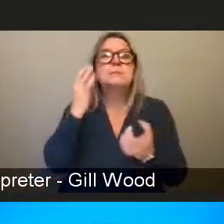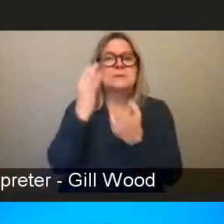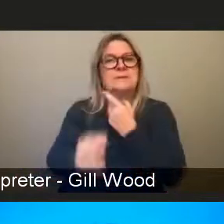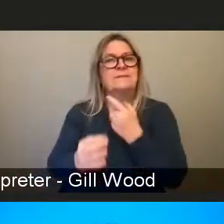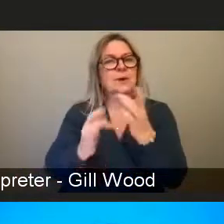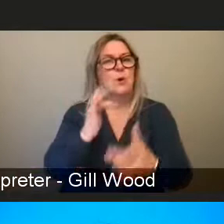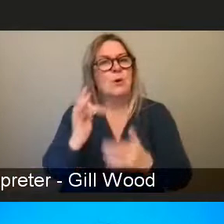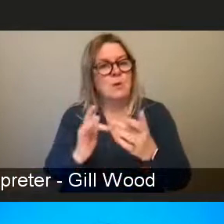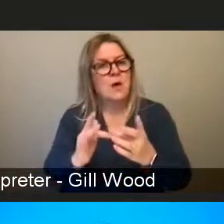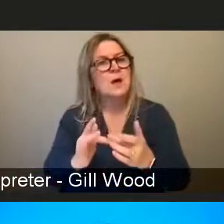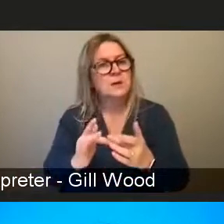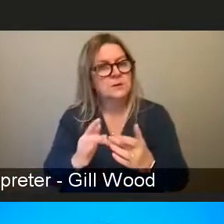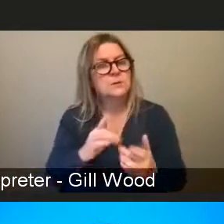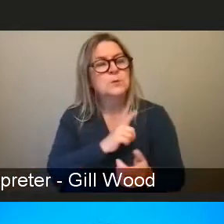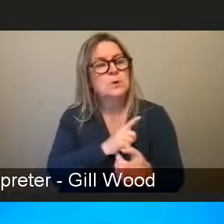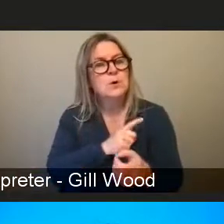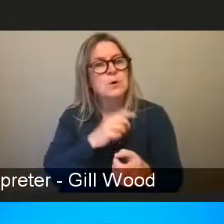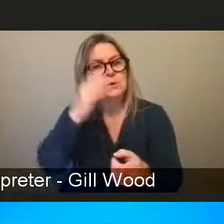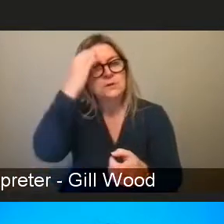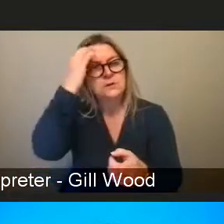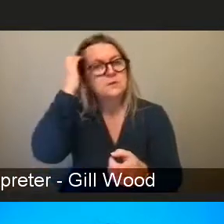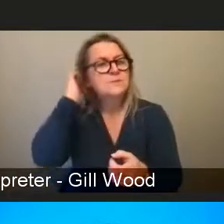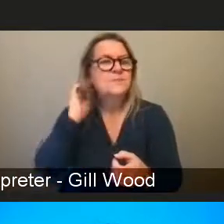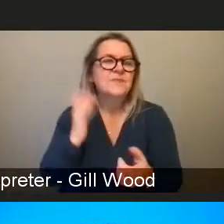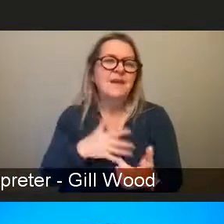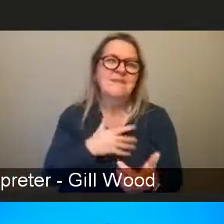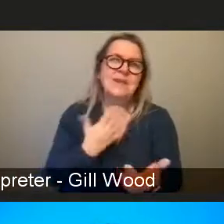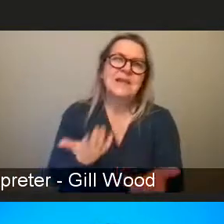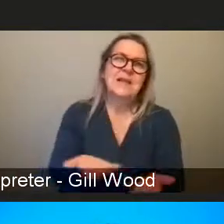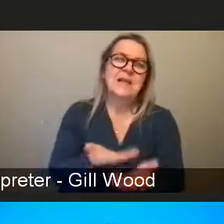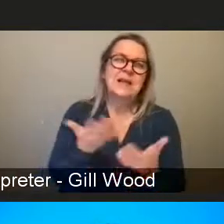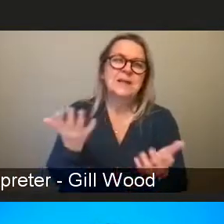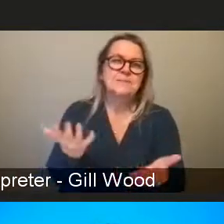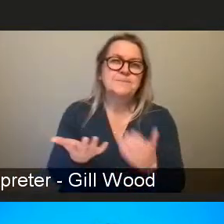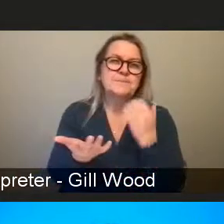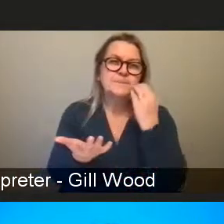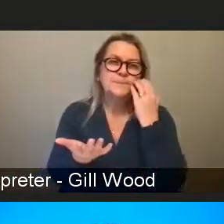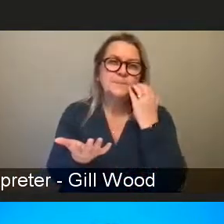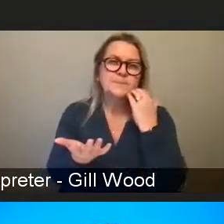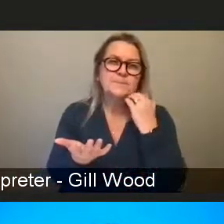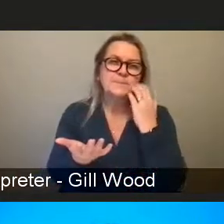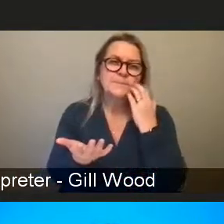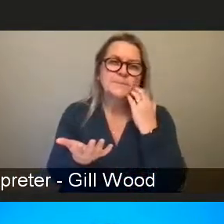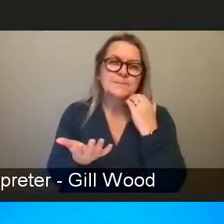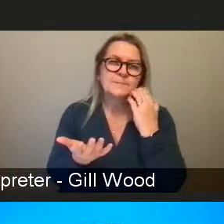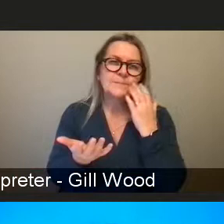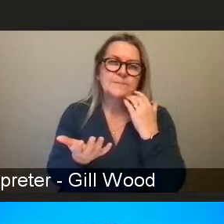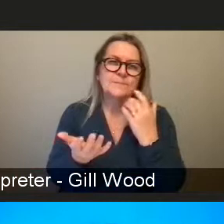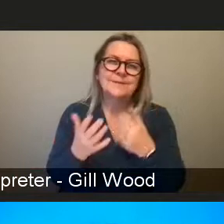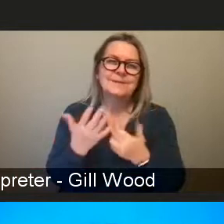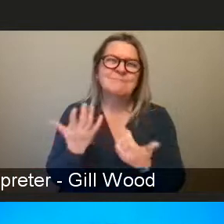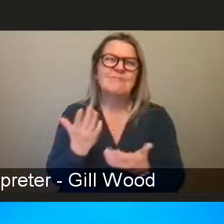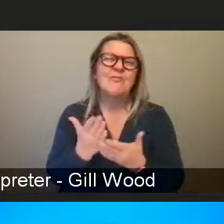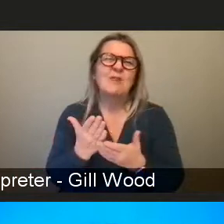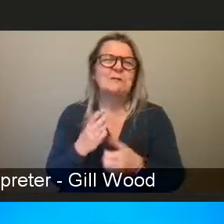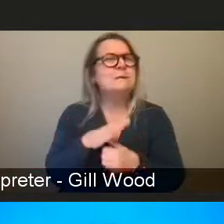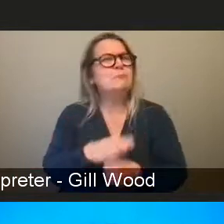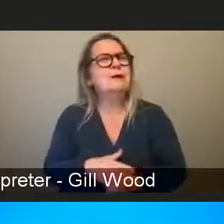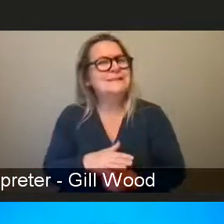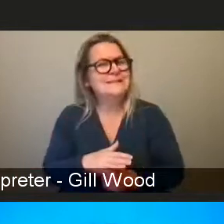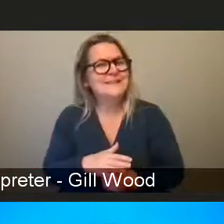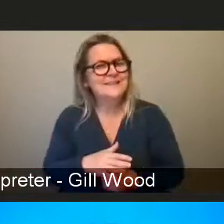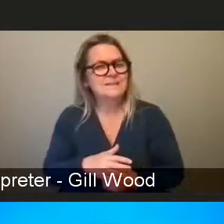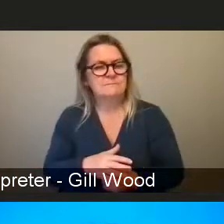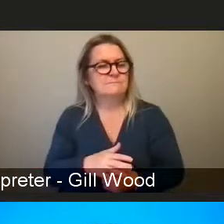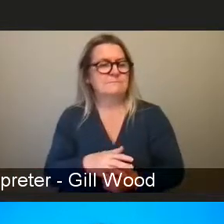find really depressing really is how often